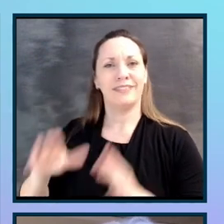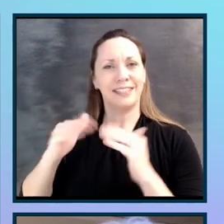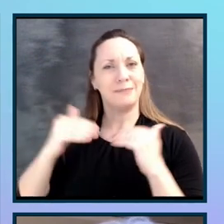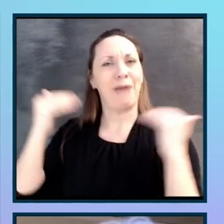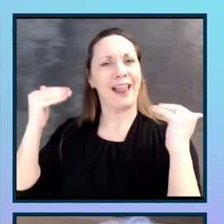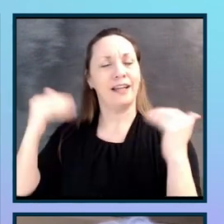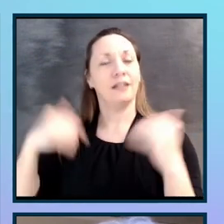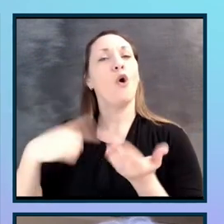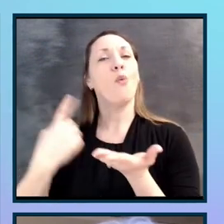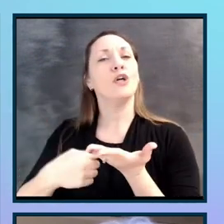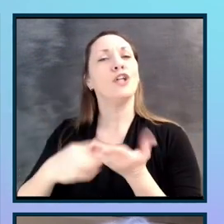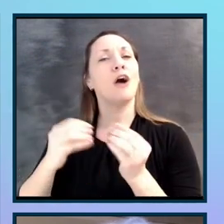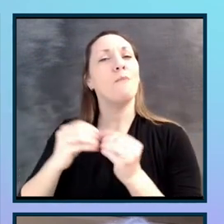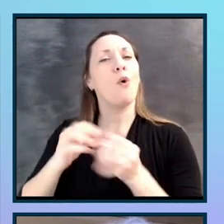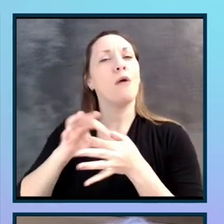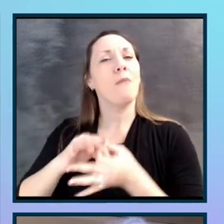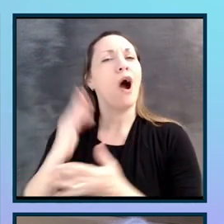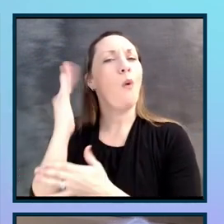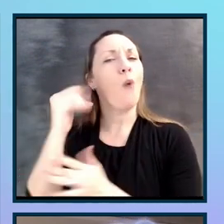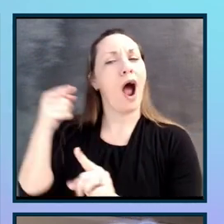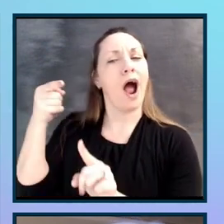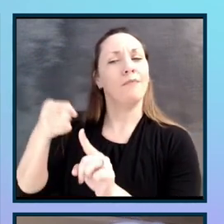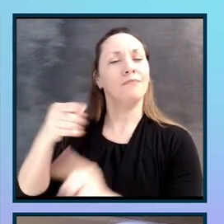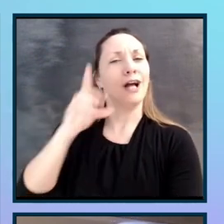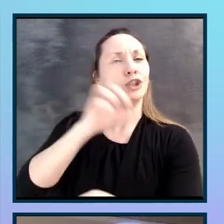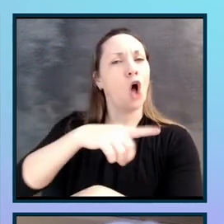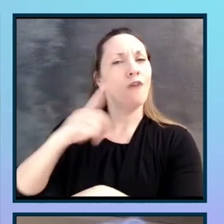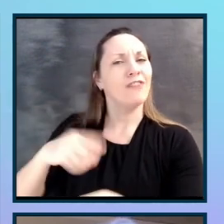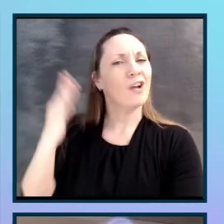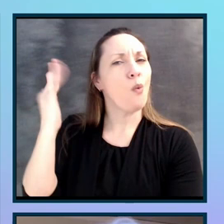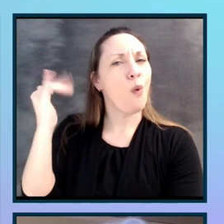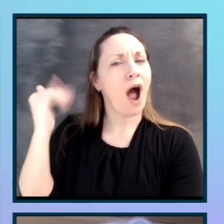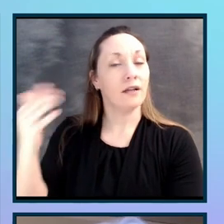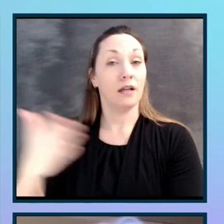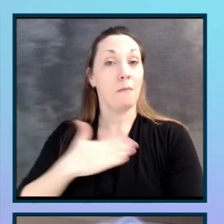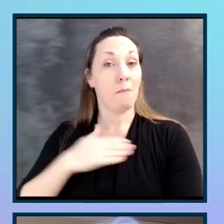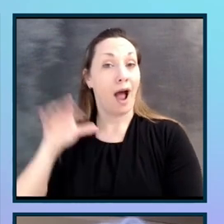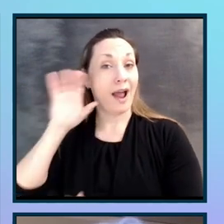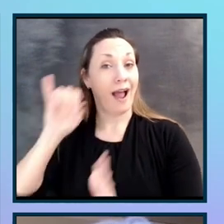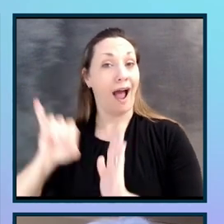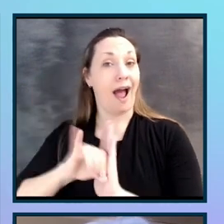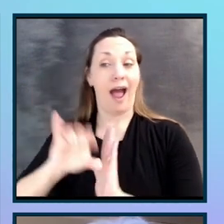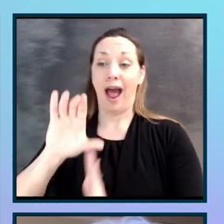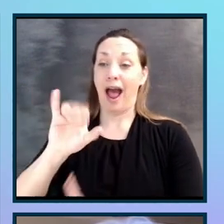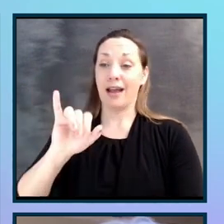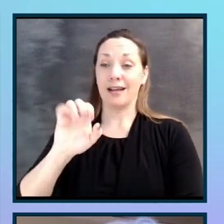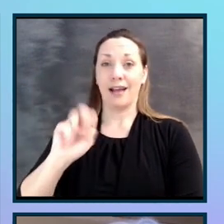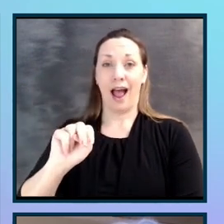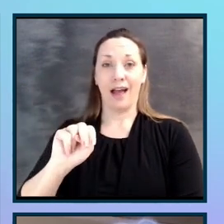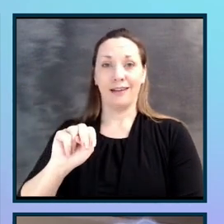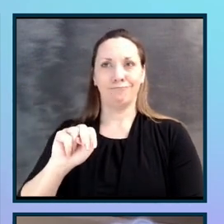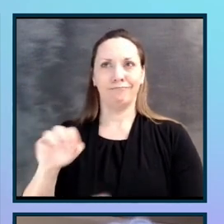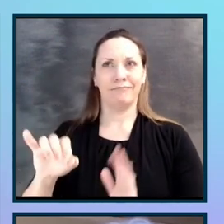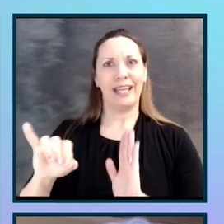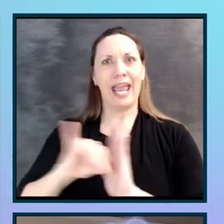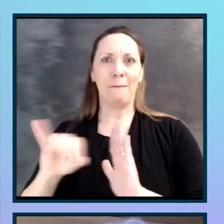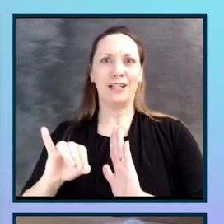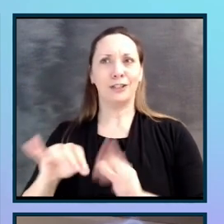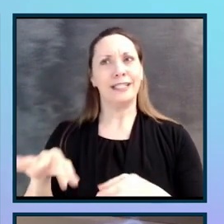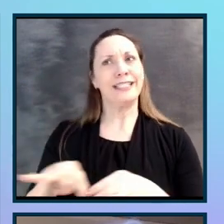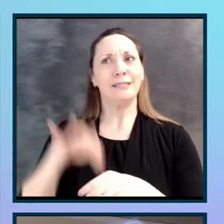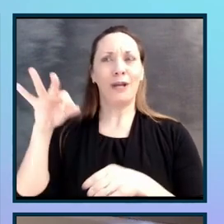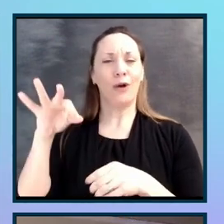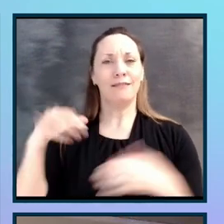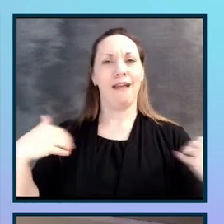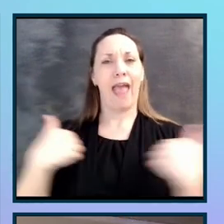why I use a dolphin as my icon, image, spirit animal. But just to